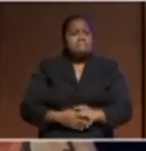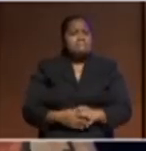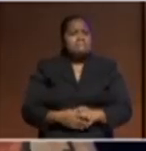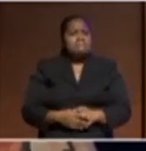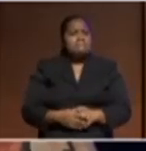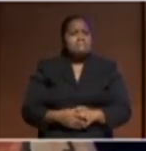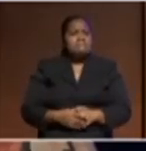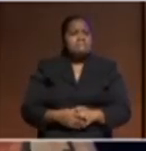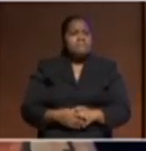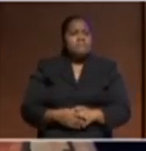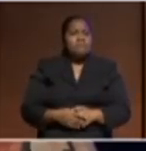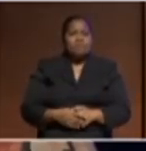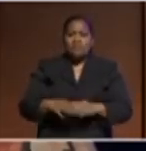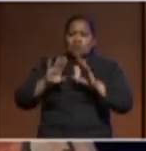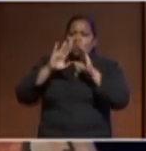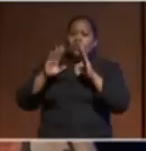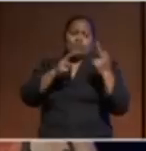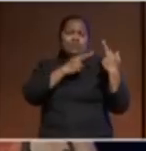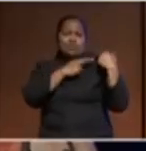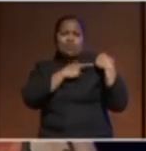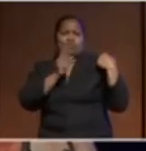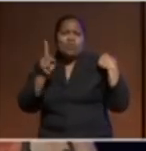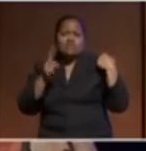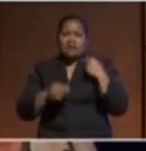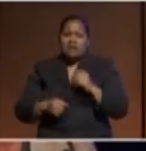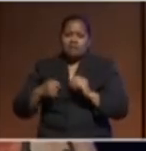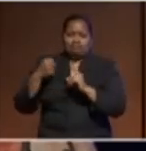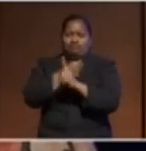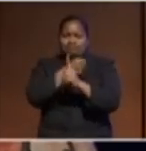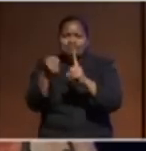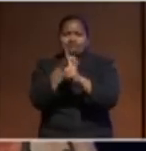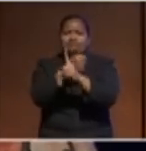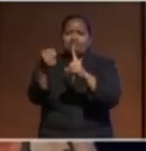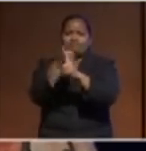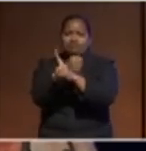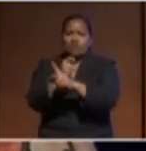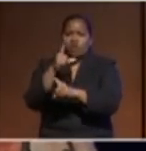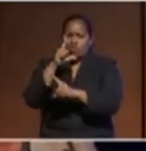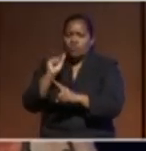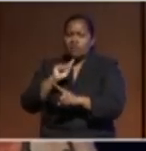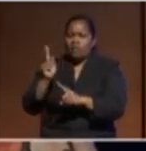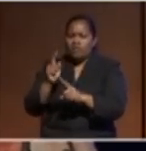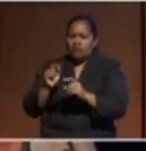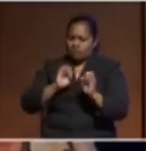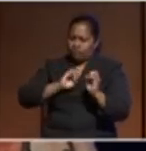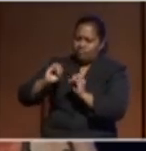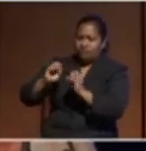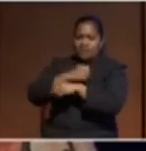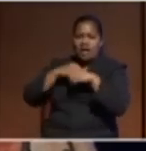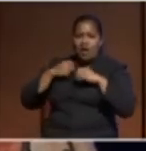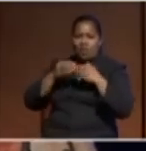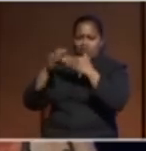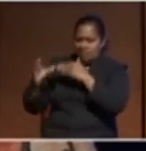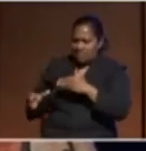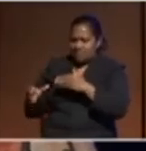activism plays in shaping our leaders particularly our young activists